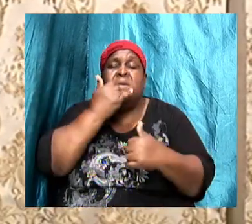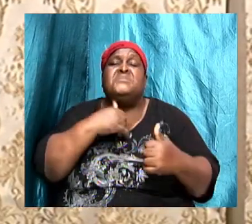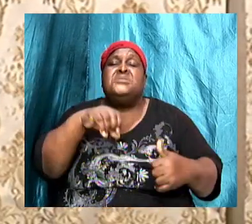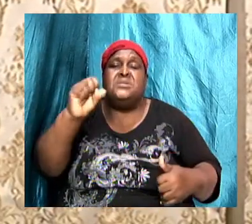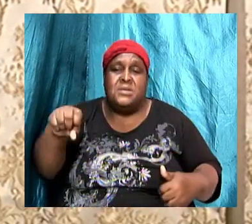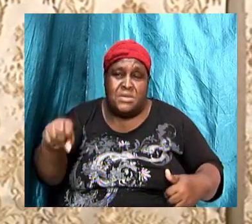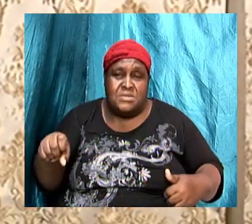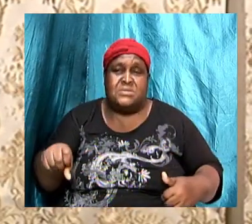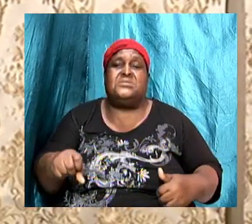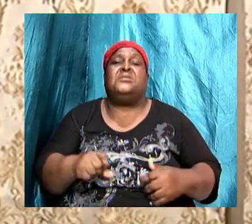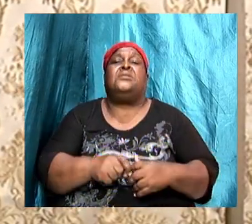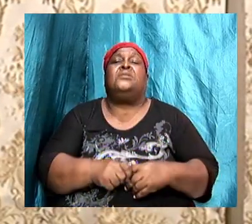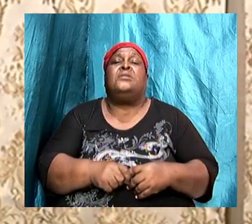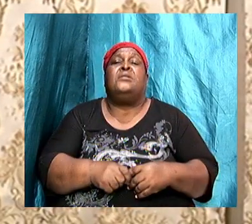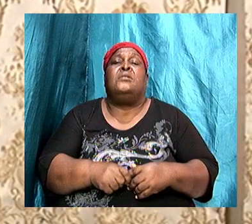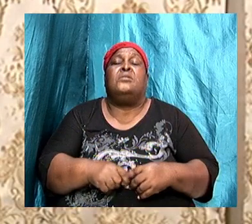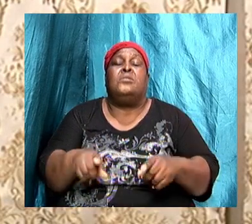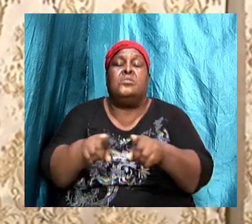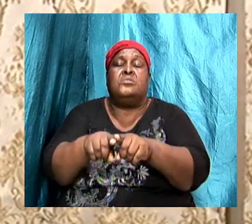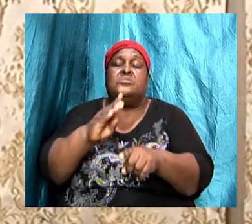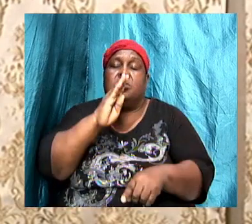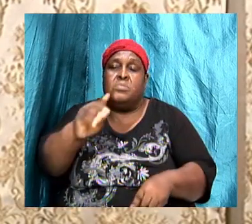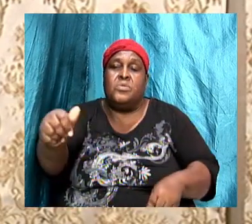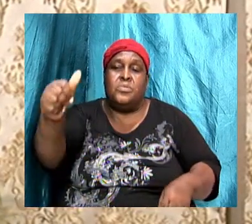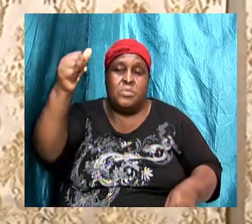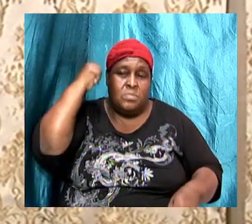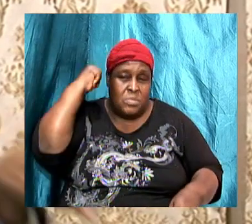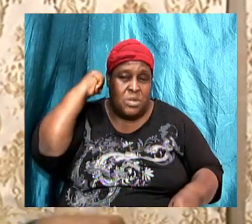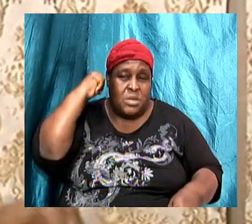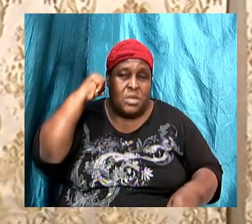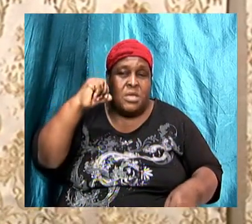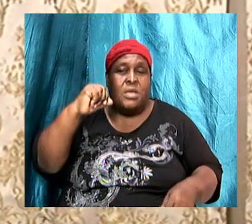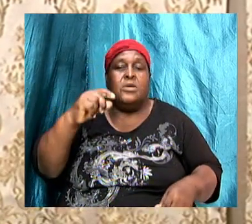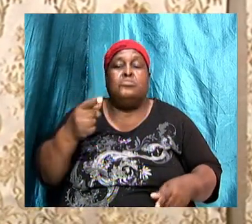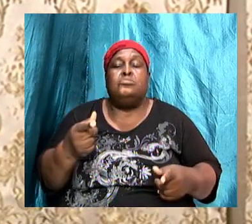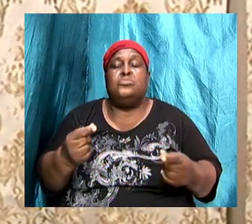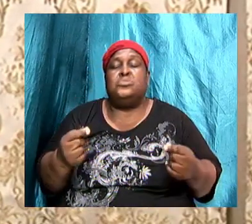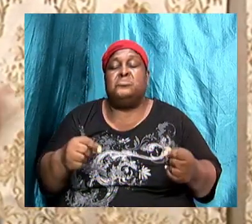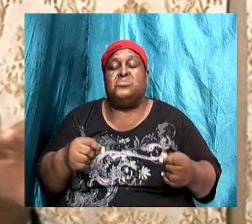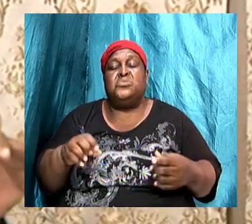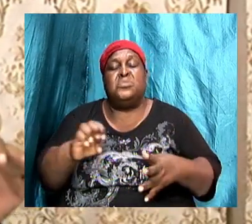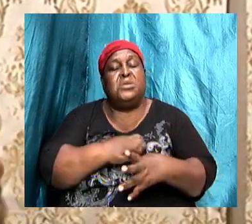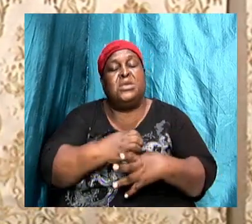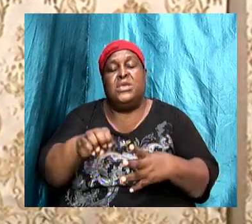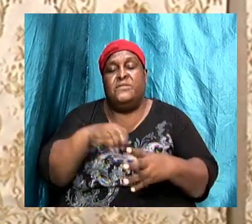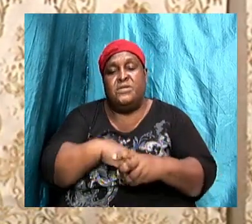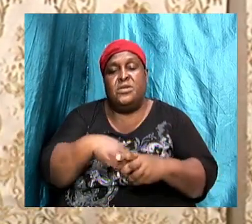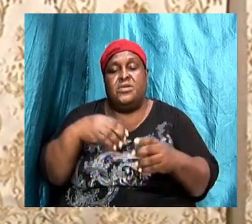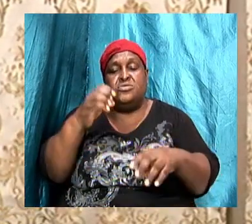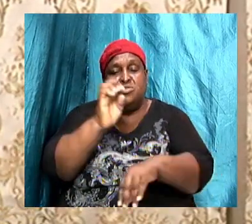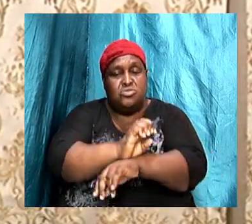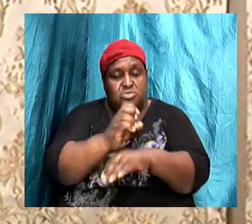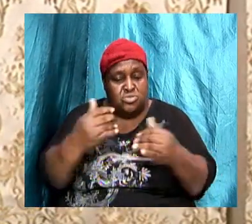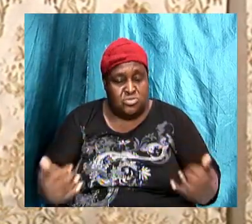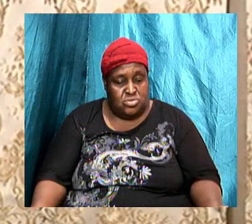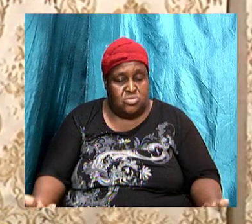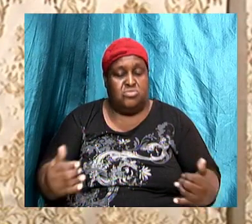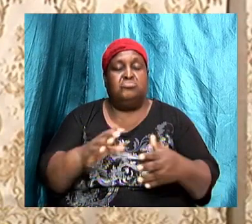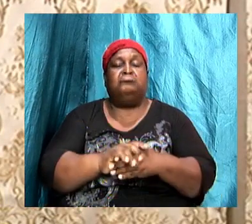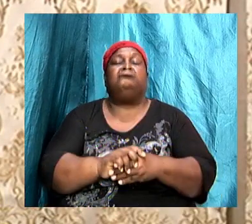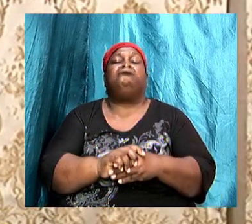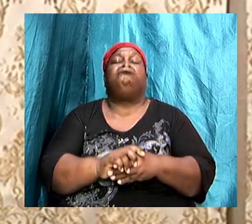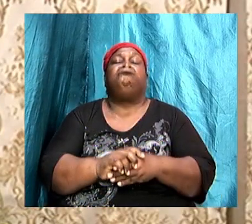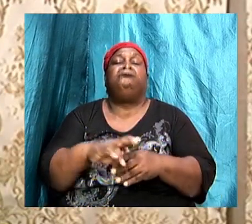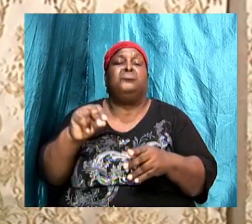but yes, there will also be rebuke. And we do that even in church today, no different from what happened in the